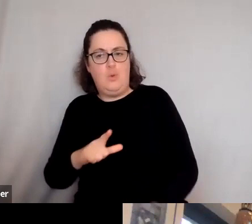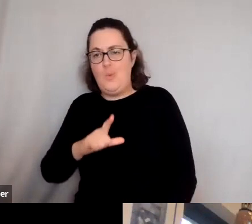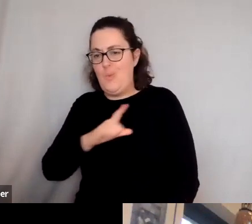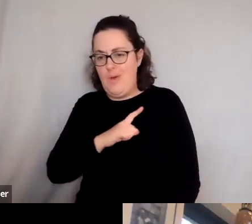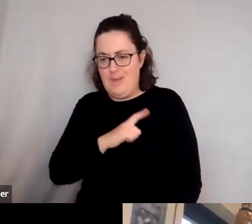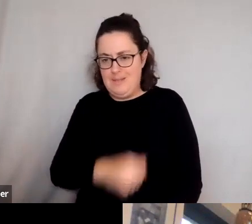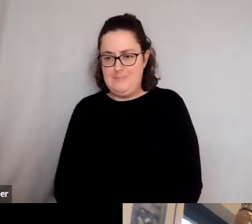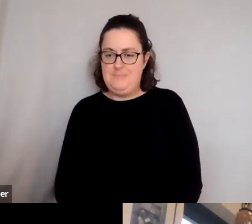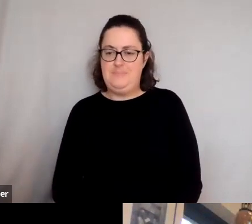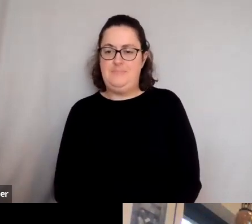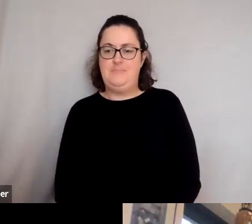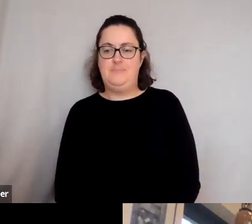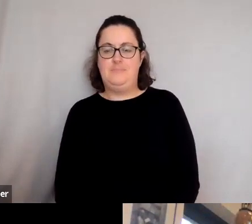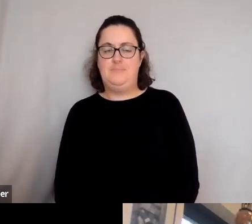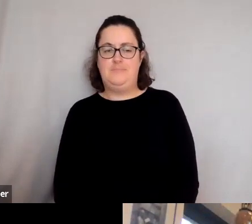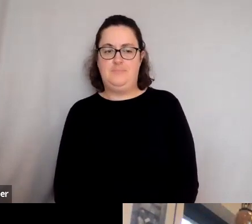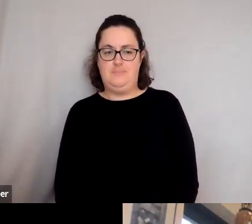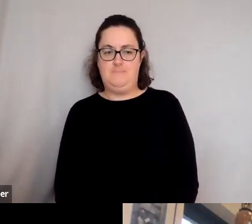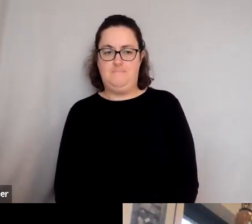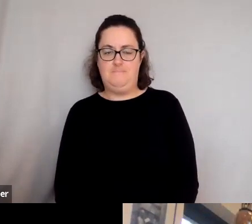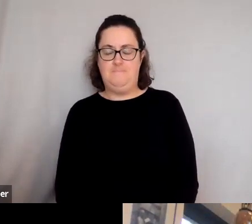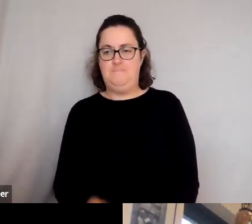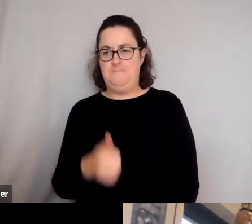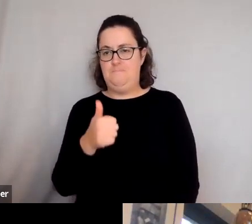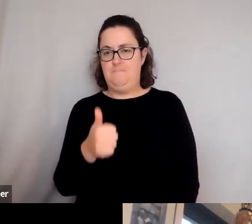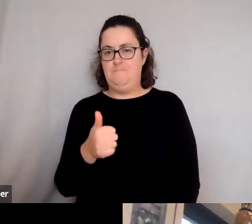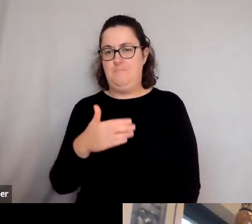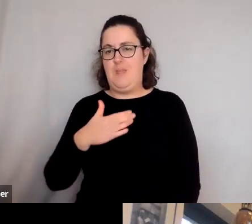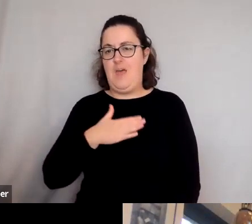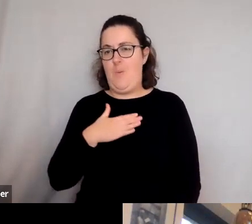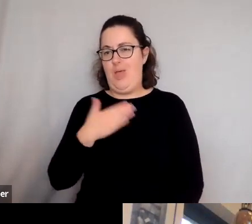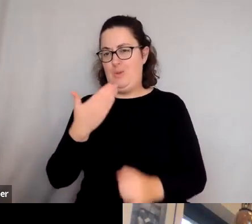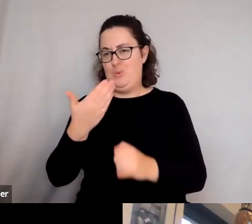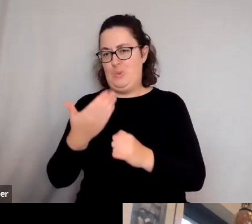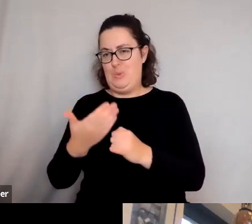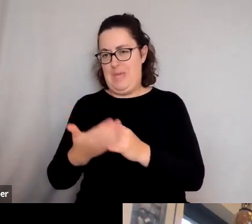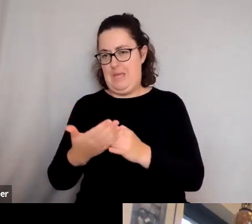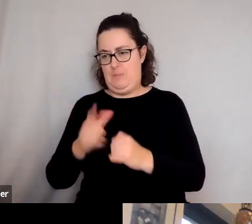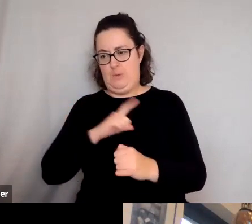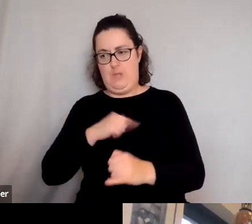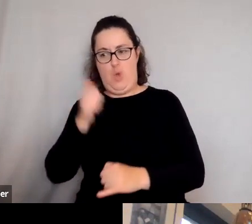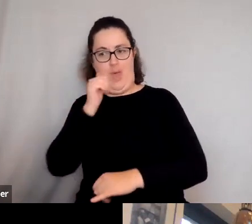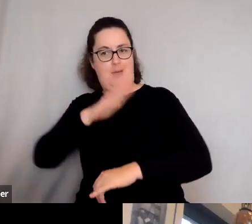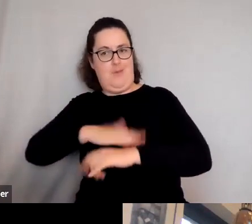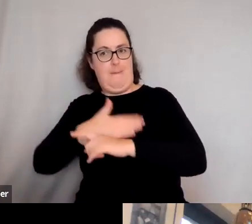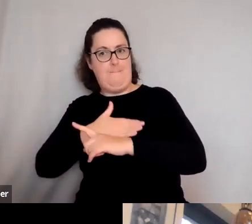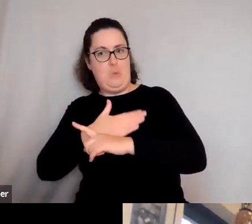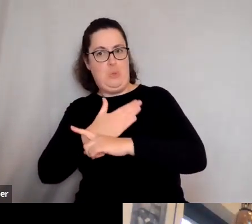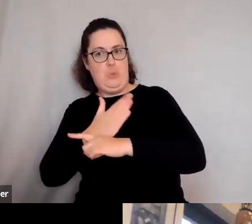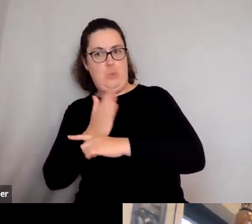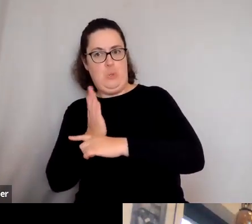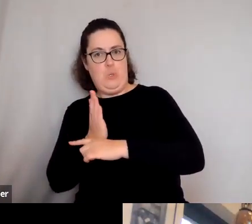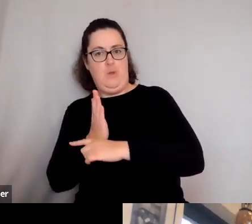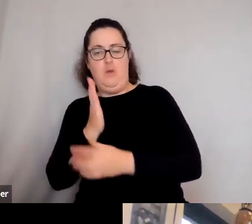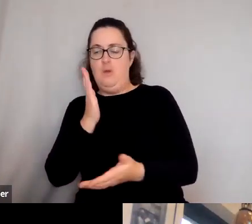You know, I, I, I just want to end with the, we're coming very much up to the hour now, um, of, of really a